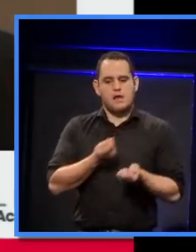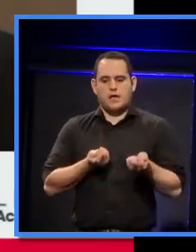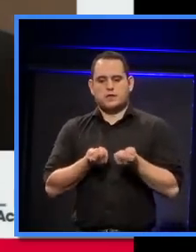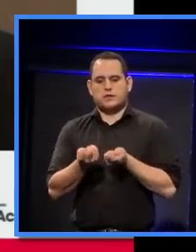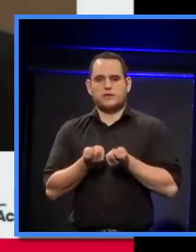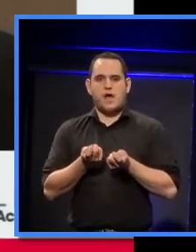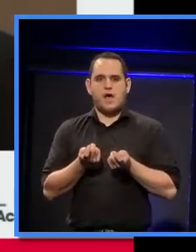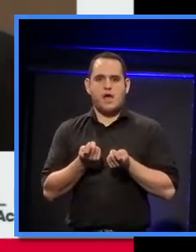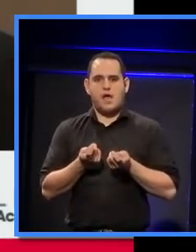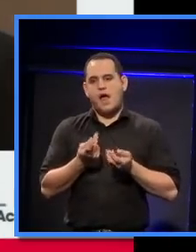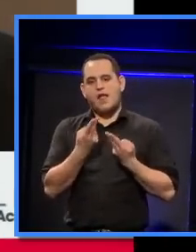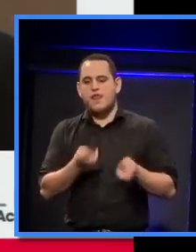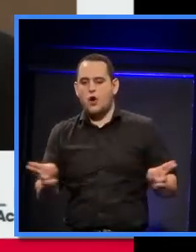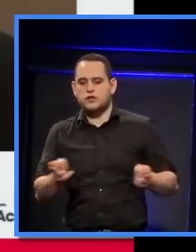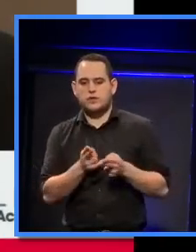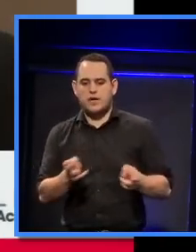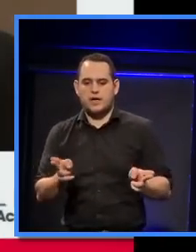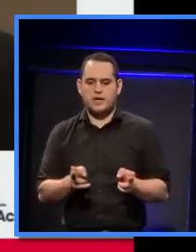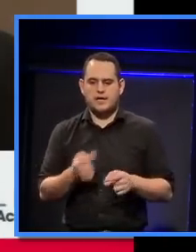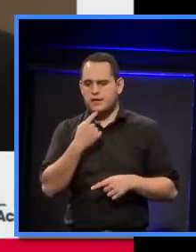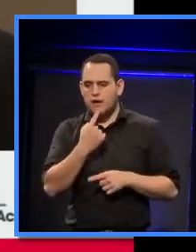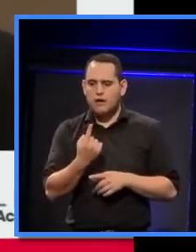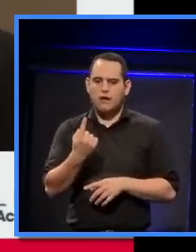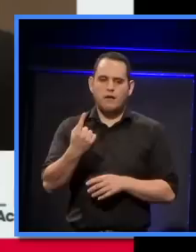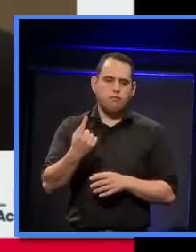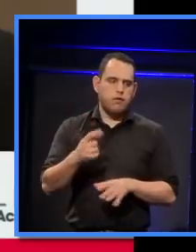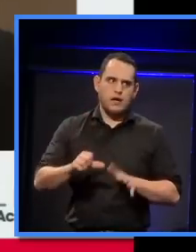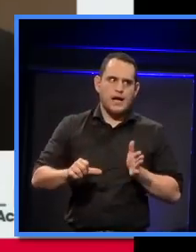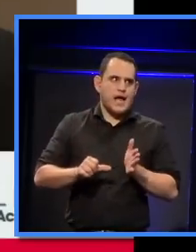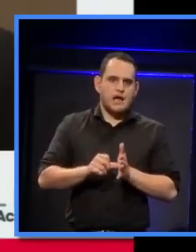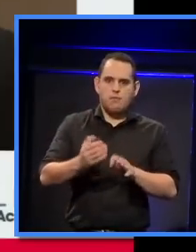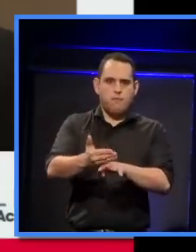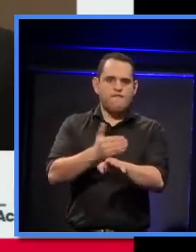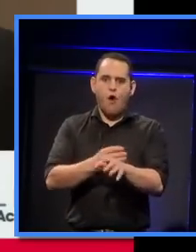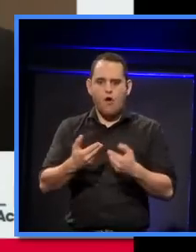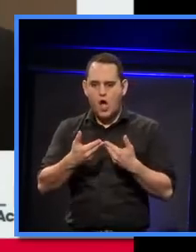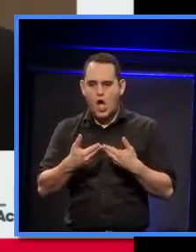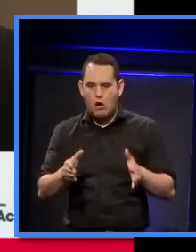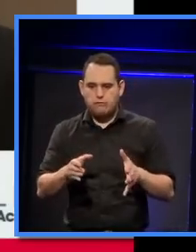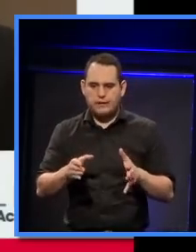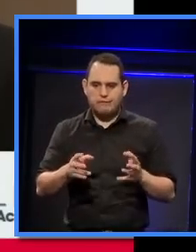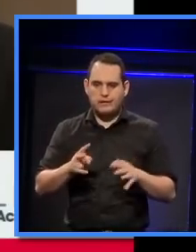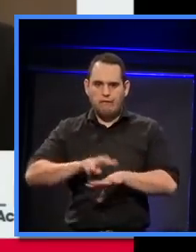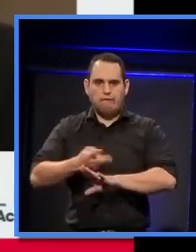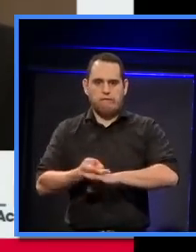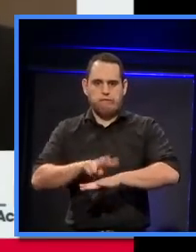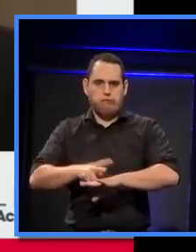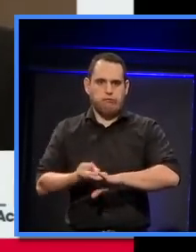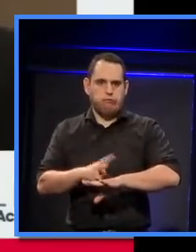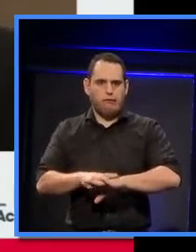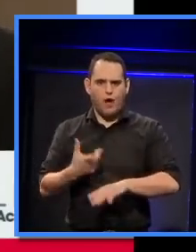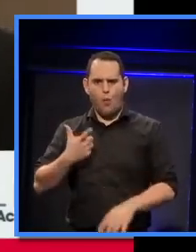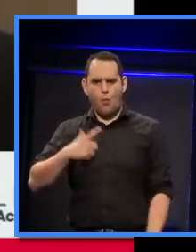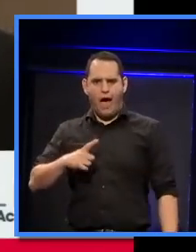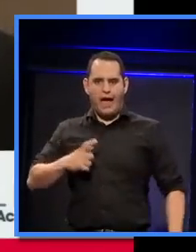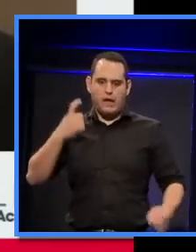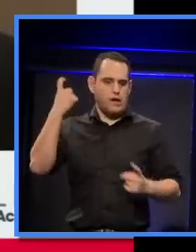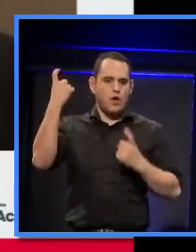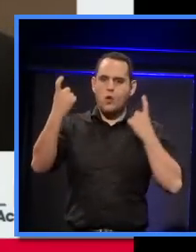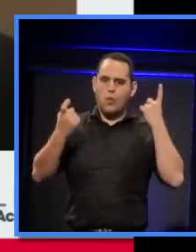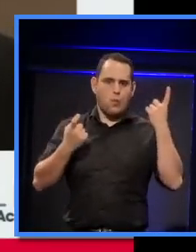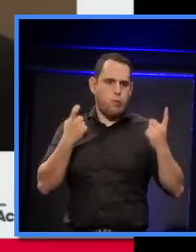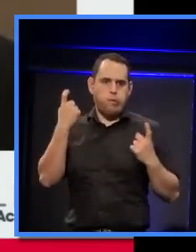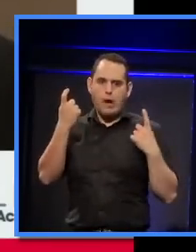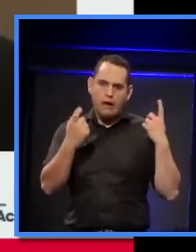I'll tell you, I almost had a sleepless night, night before, because I really worried, and I was very anxious